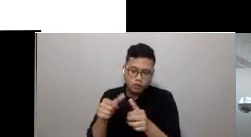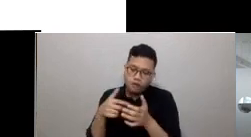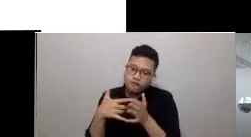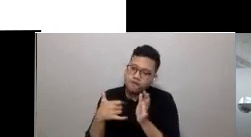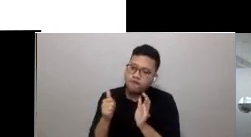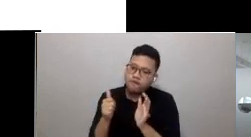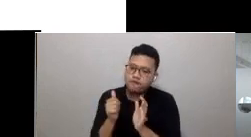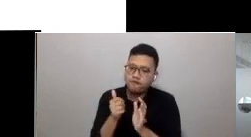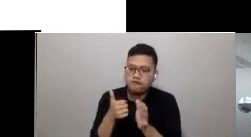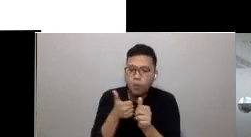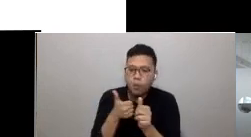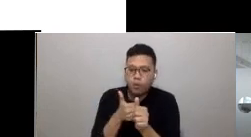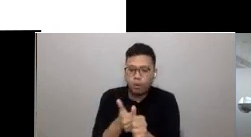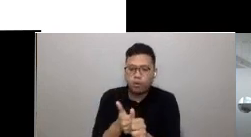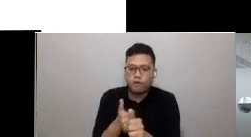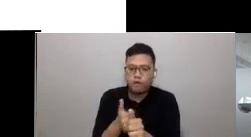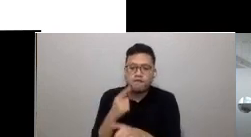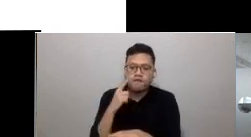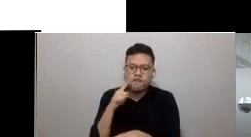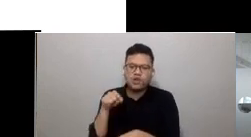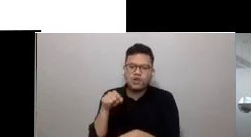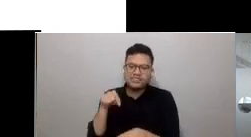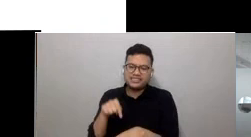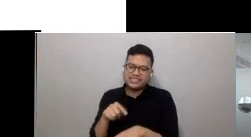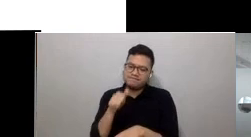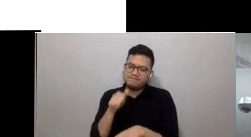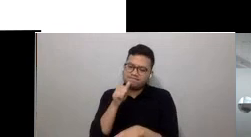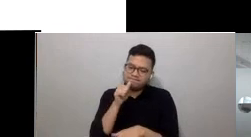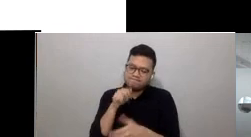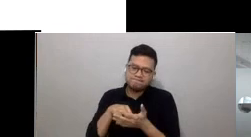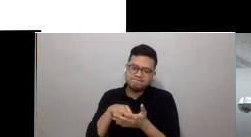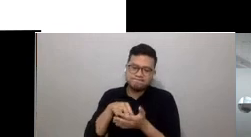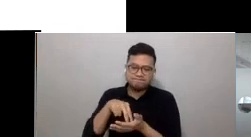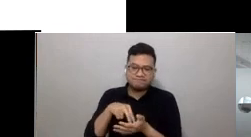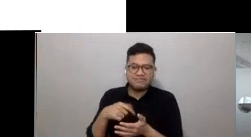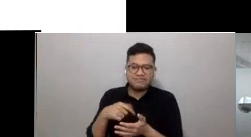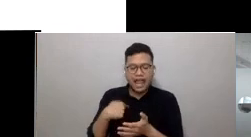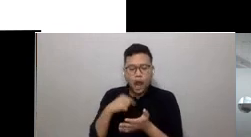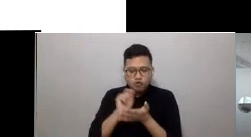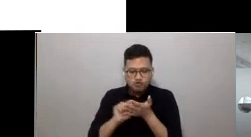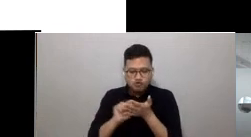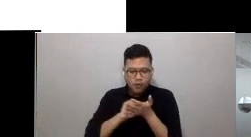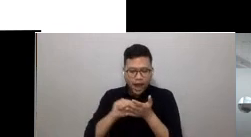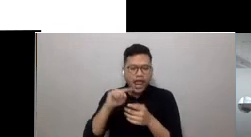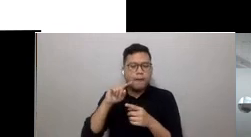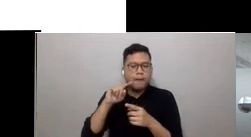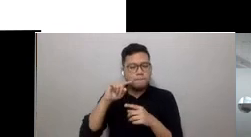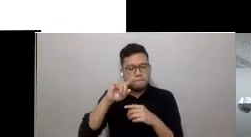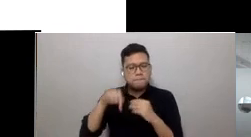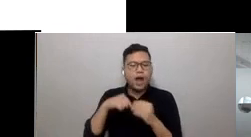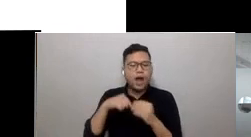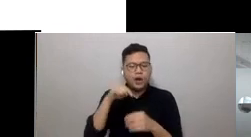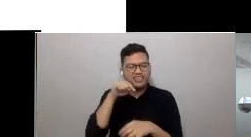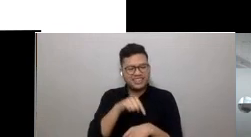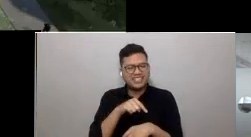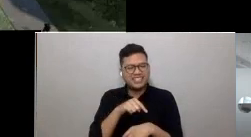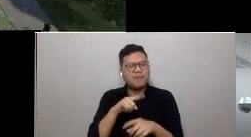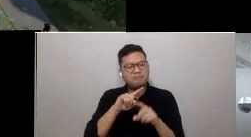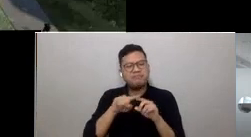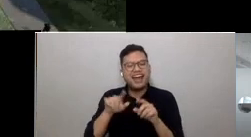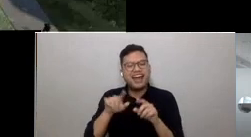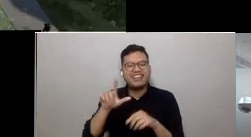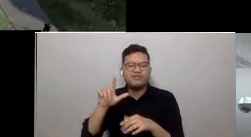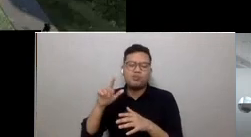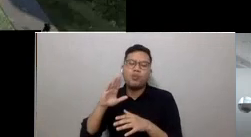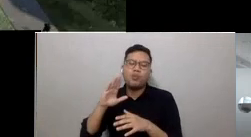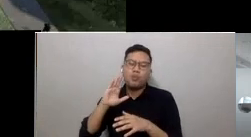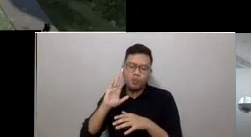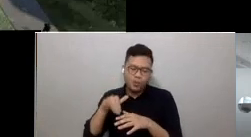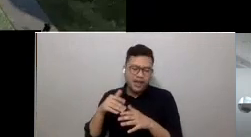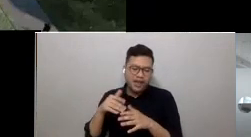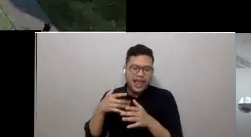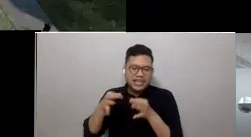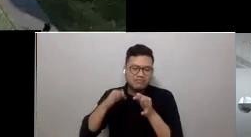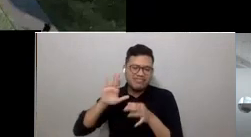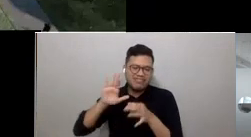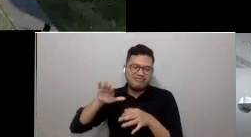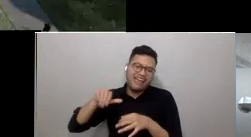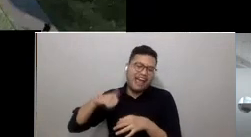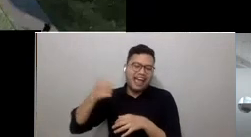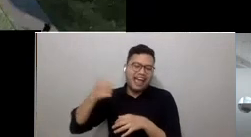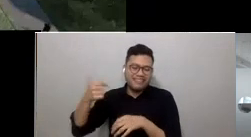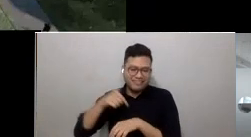environments. Notions covered in my recent book, Cities of Opportunities, but I'll leave that for another occasion. There have been